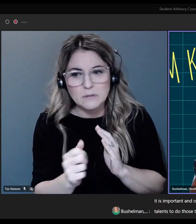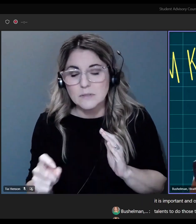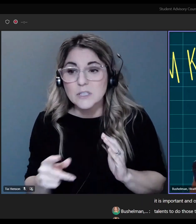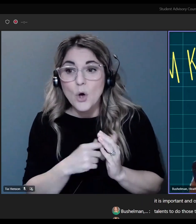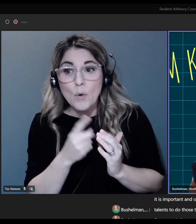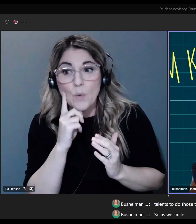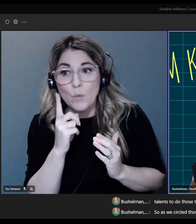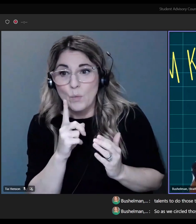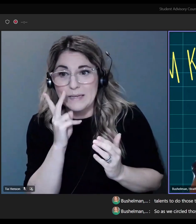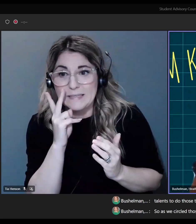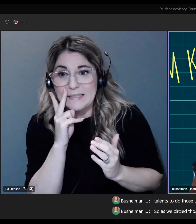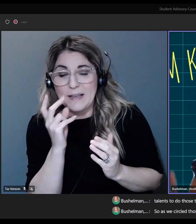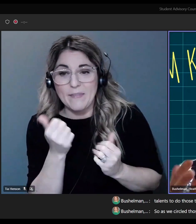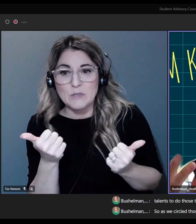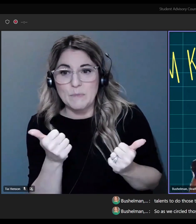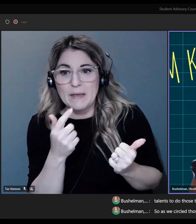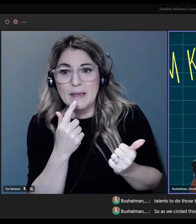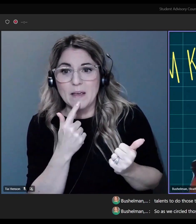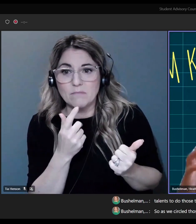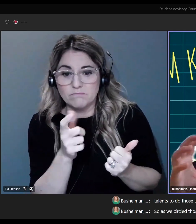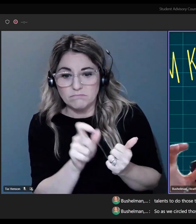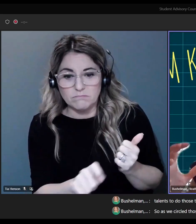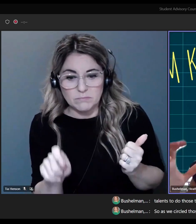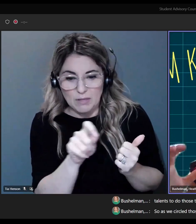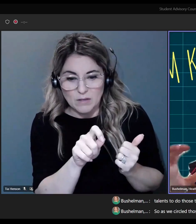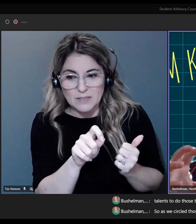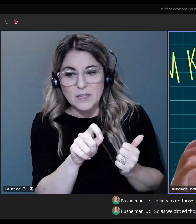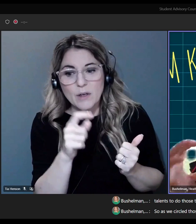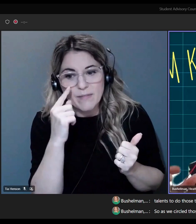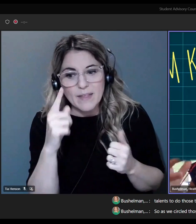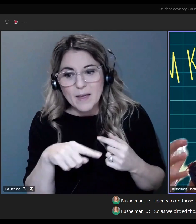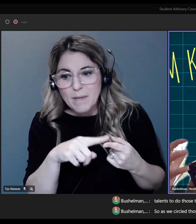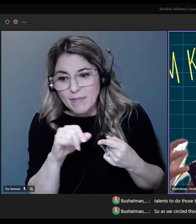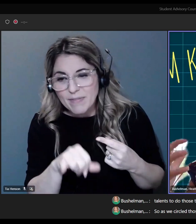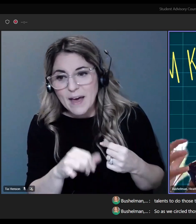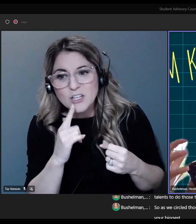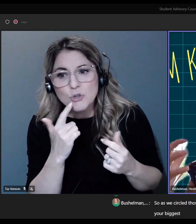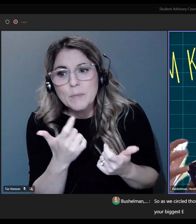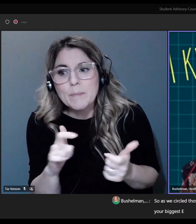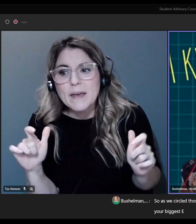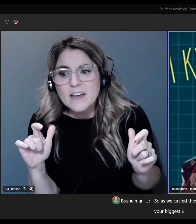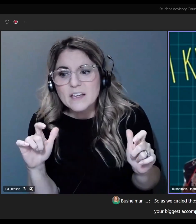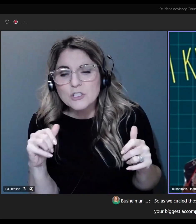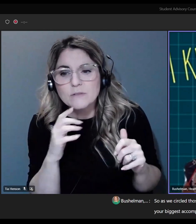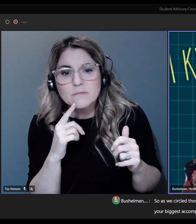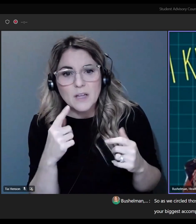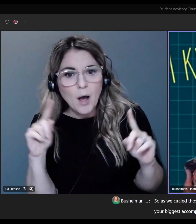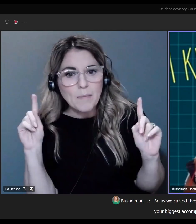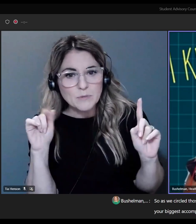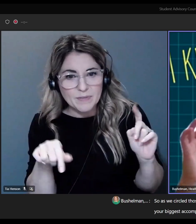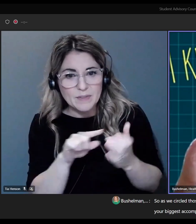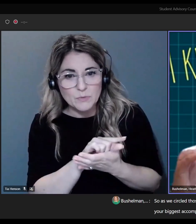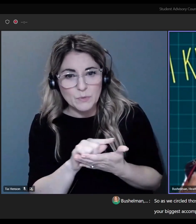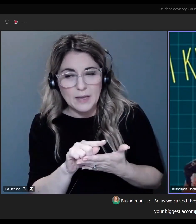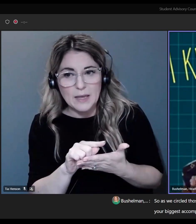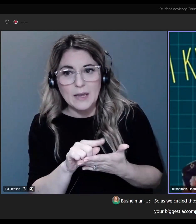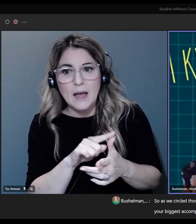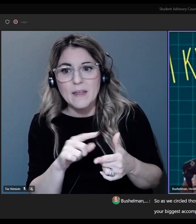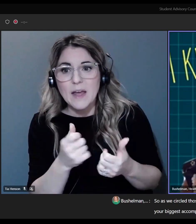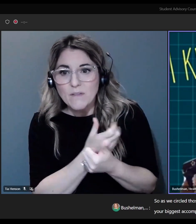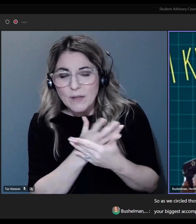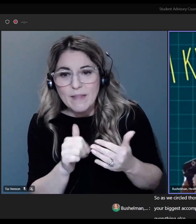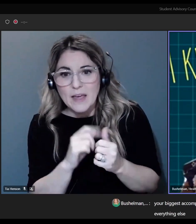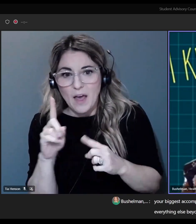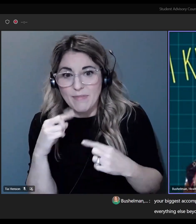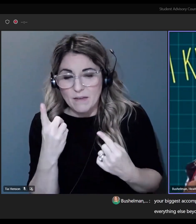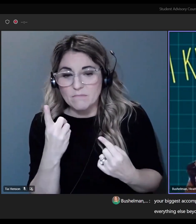as we circled those big rocks, thinking about those as your biggest accomplishments this week, and then everything